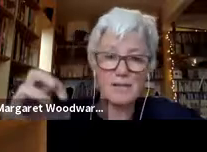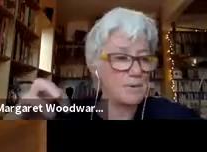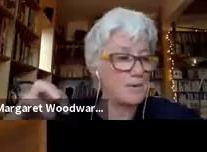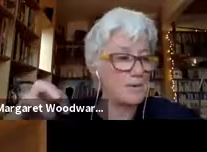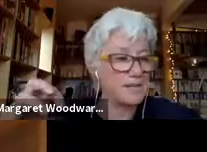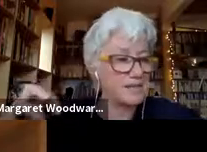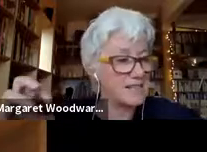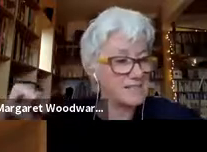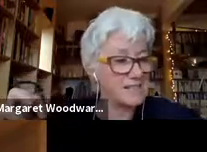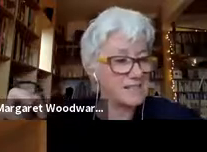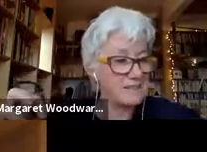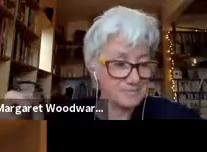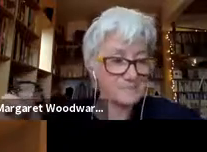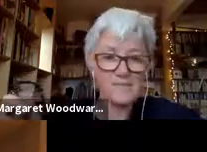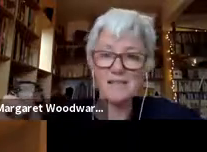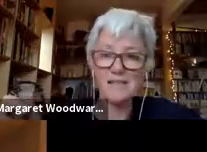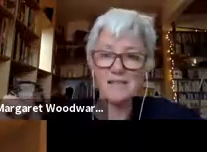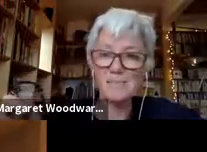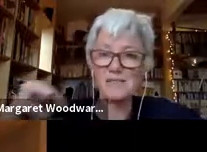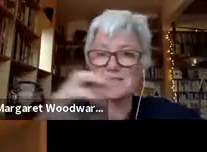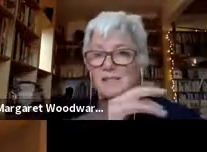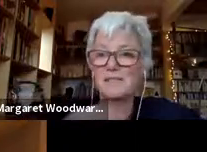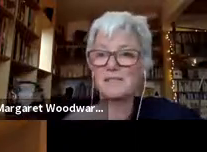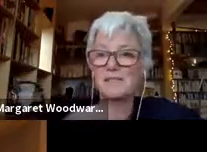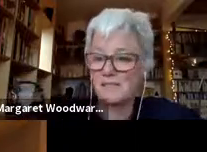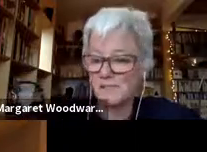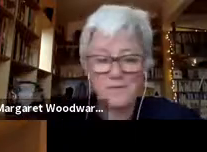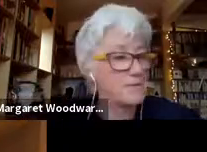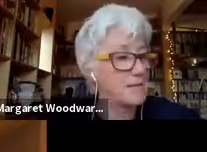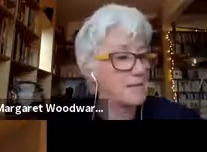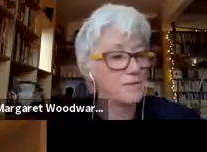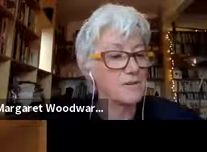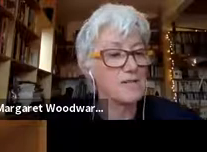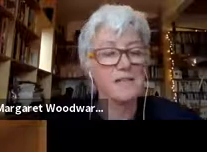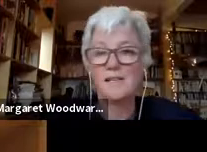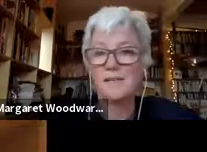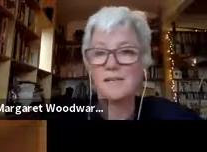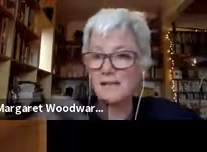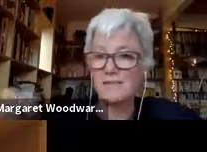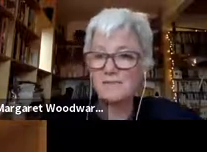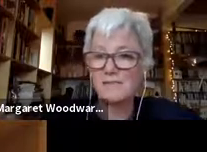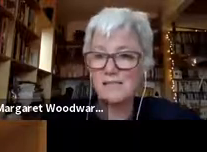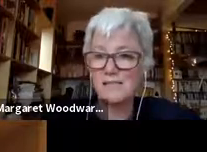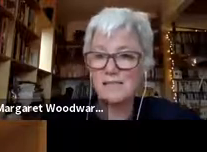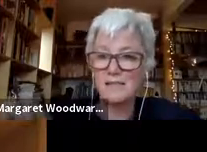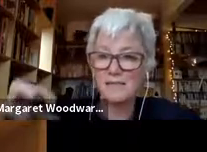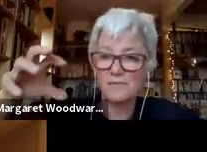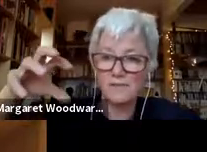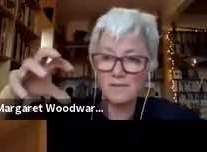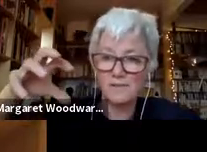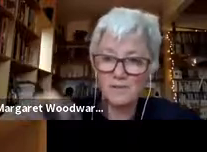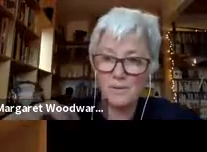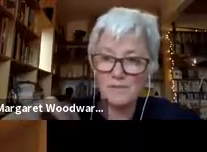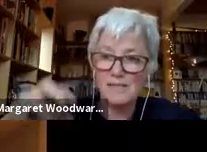that were carried by a glacier had deposited some distance away from their bedrock. When the glacier receded,